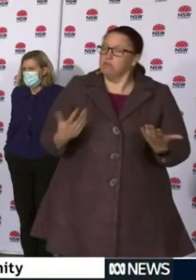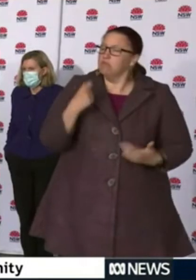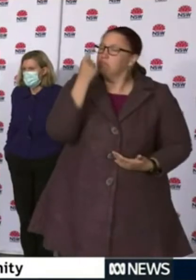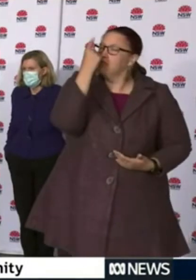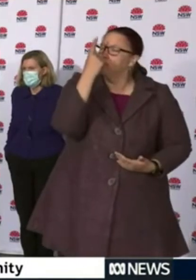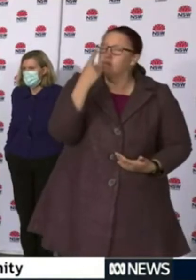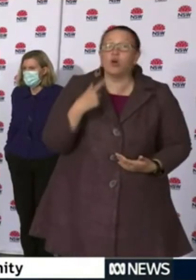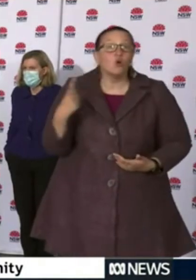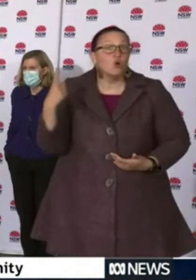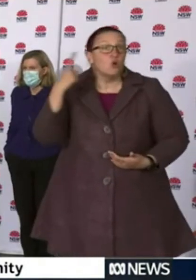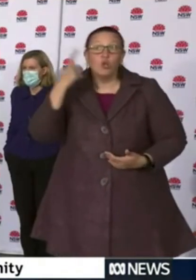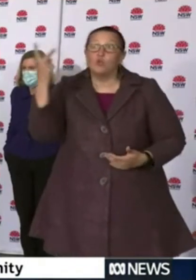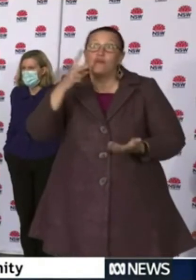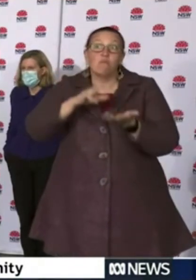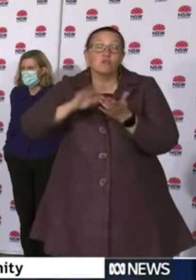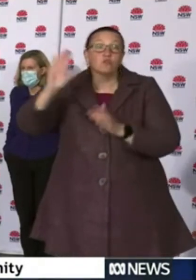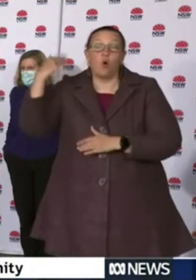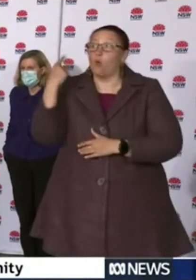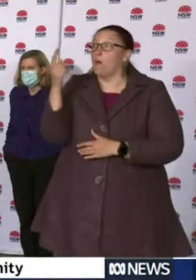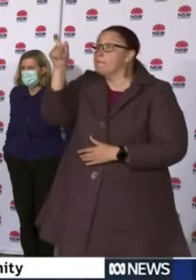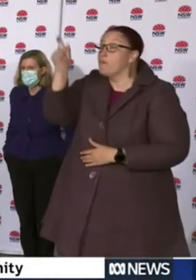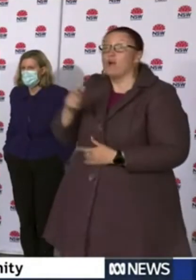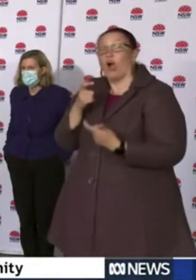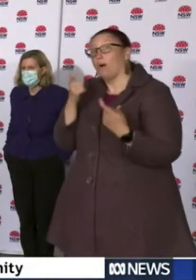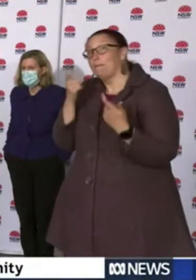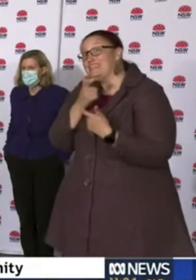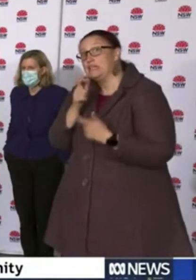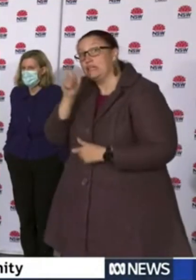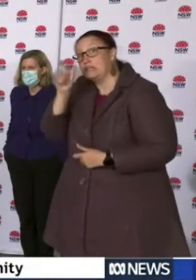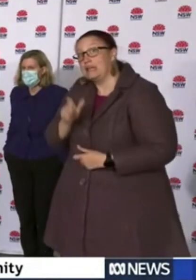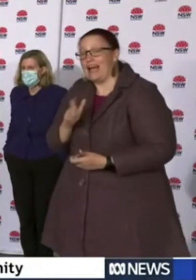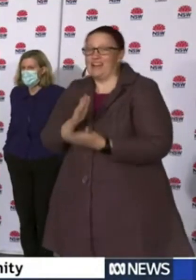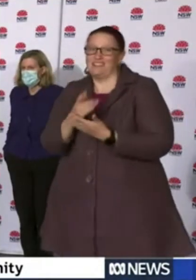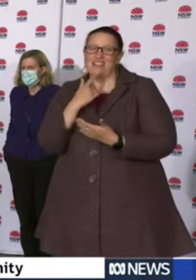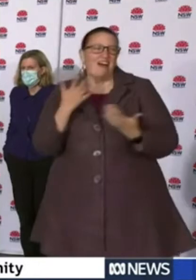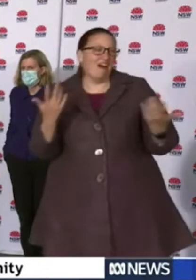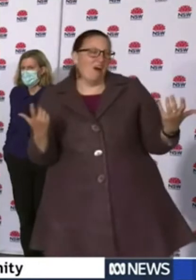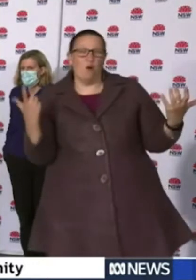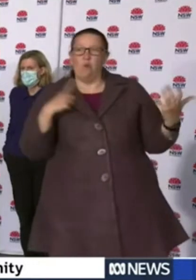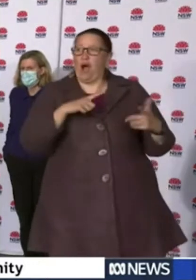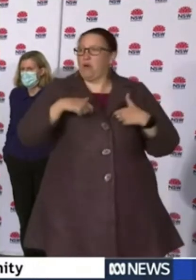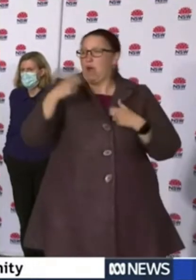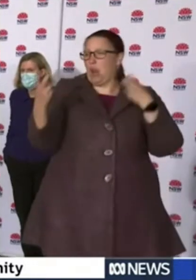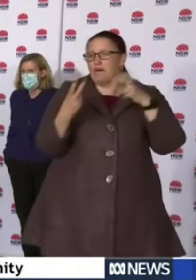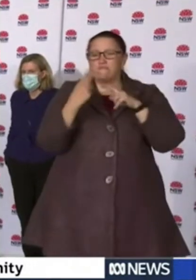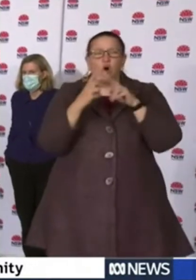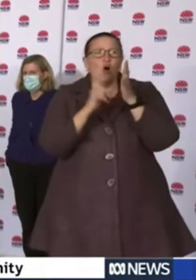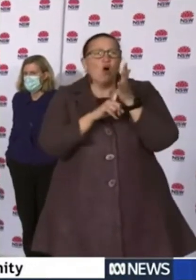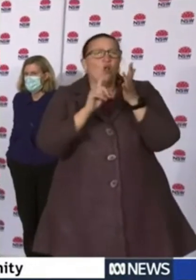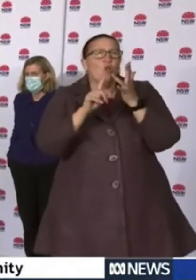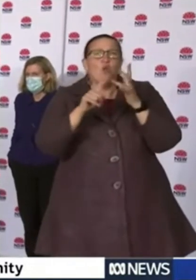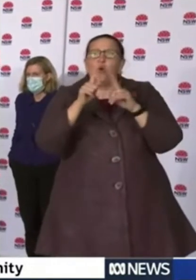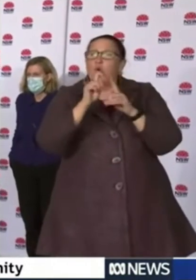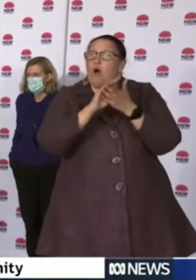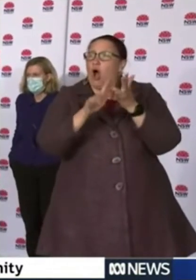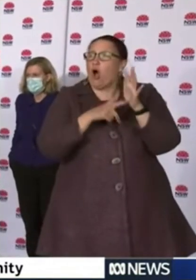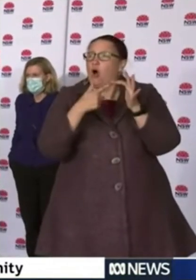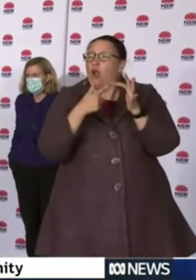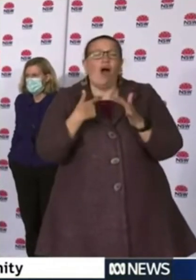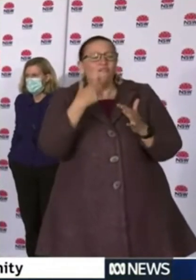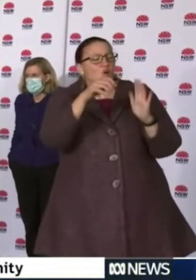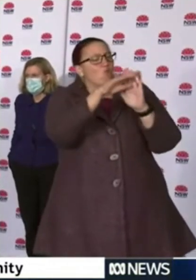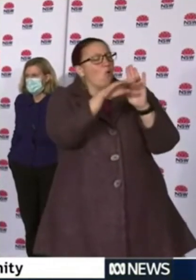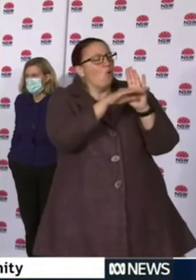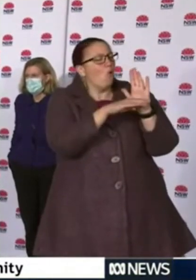nearly 12 months ago a comedian, not a journalist, actually say why are we all looking for the loopholes here rather than actually just making it